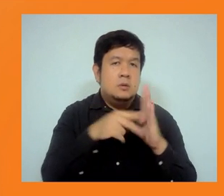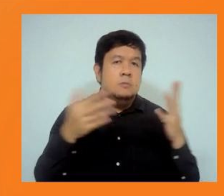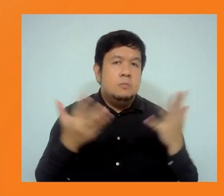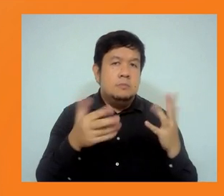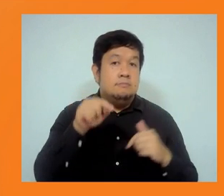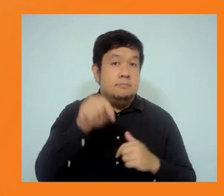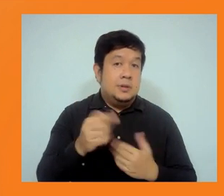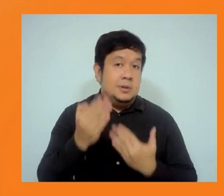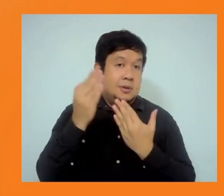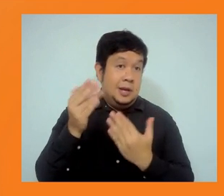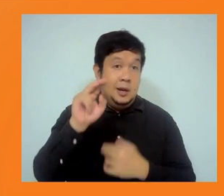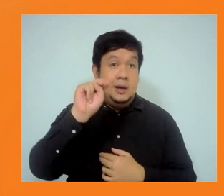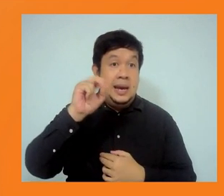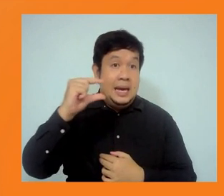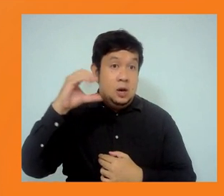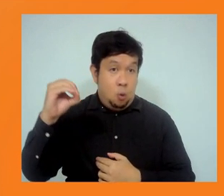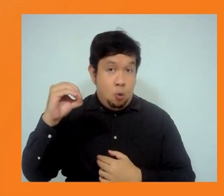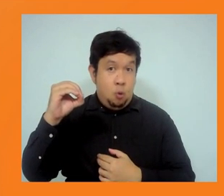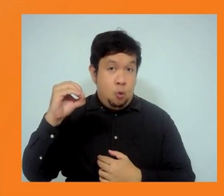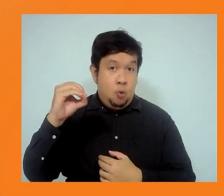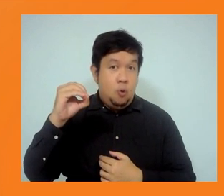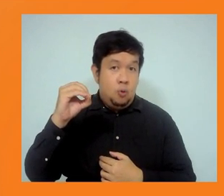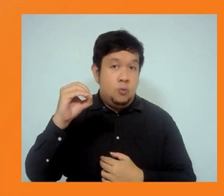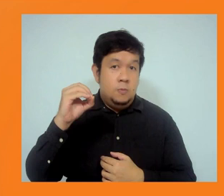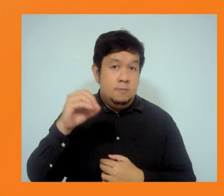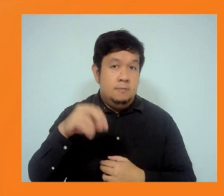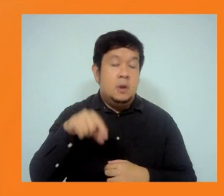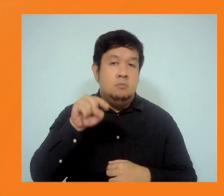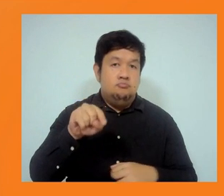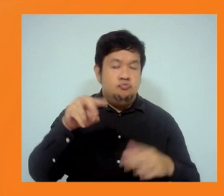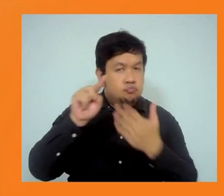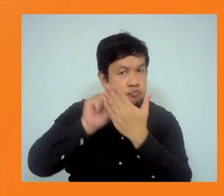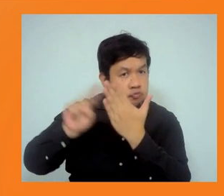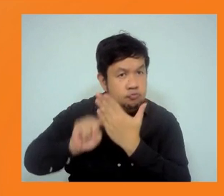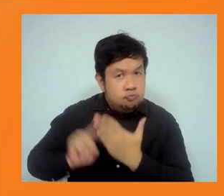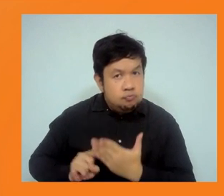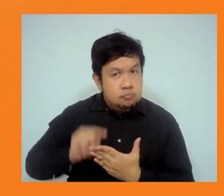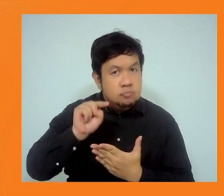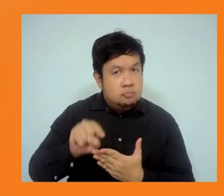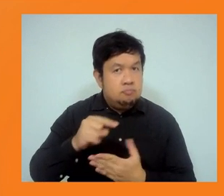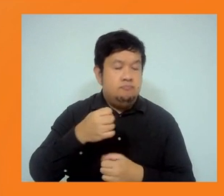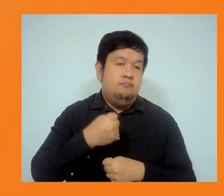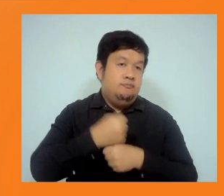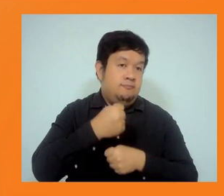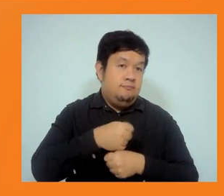project data analyst, and she's also the point person for the network on safeguards concerns. So over to you, Anne.